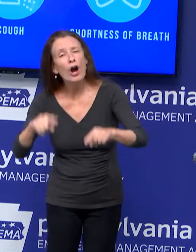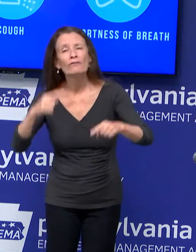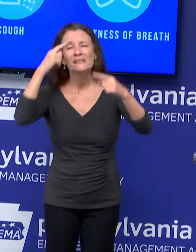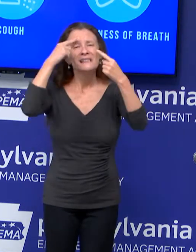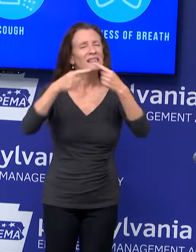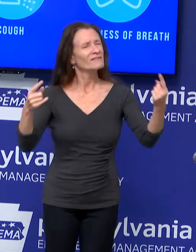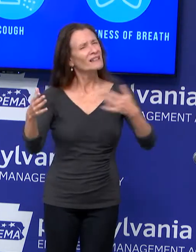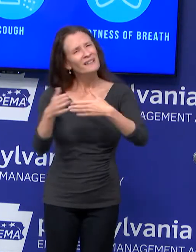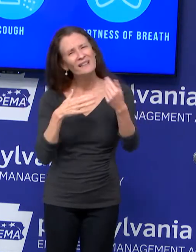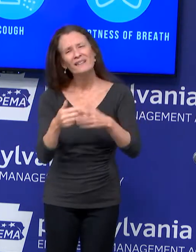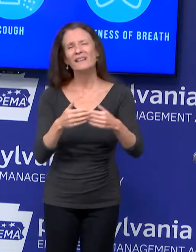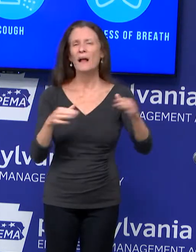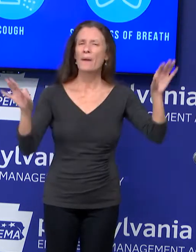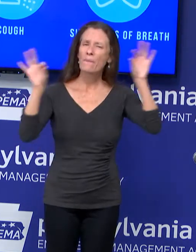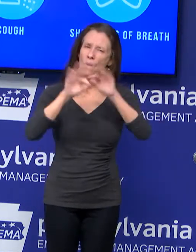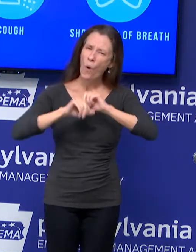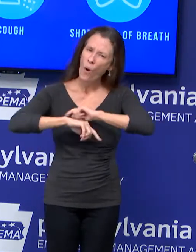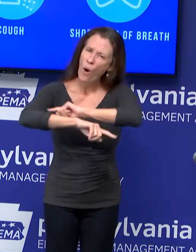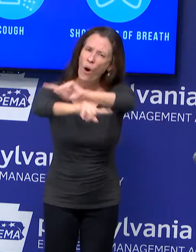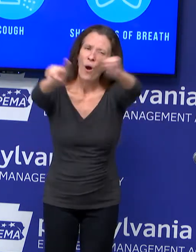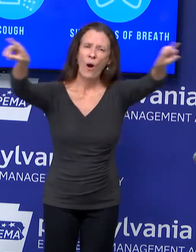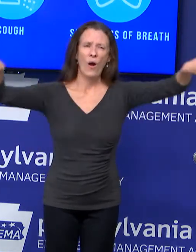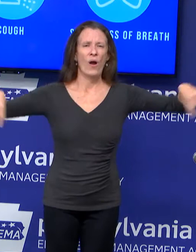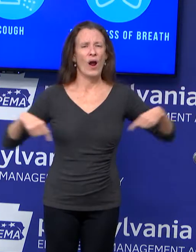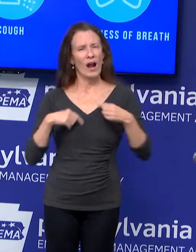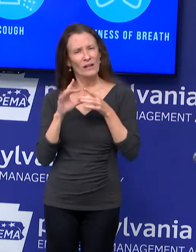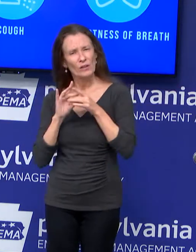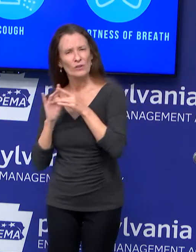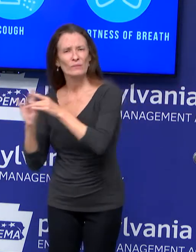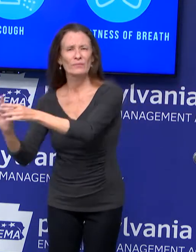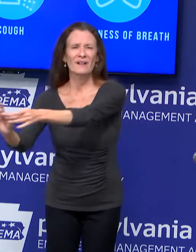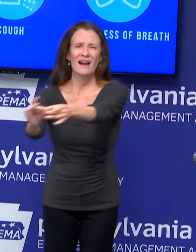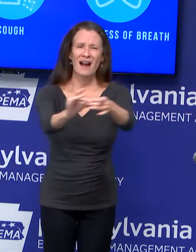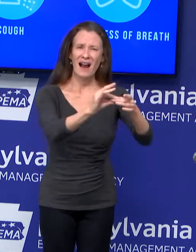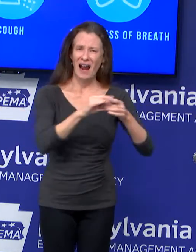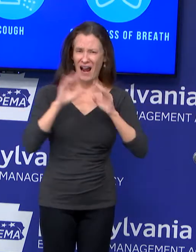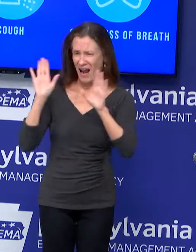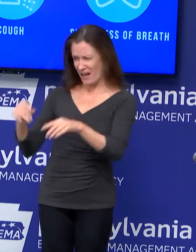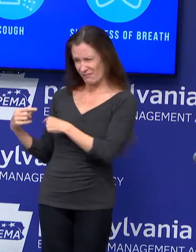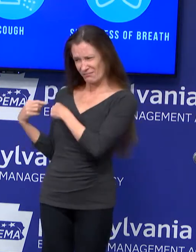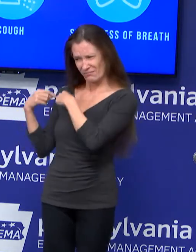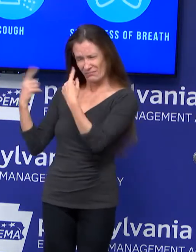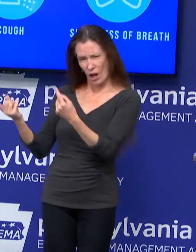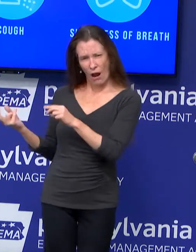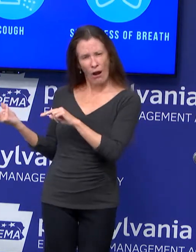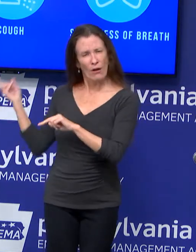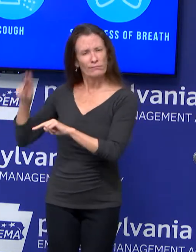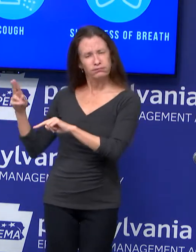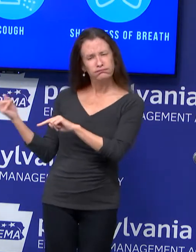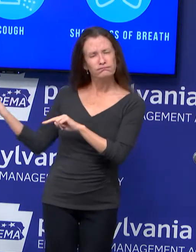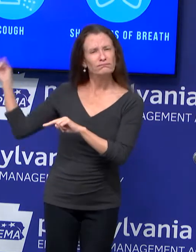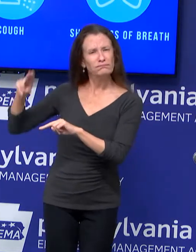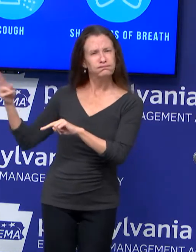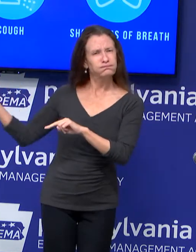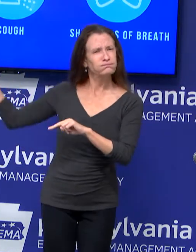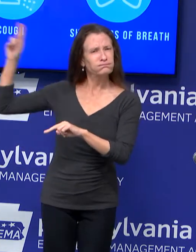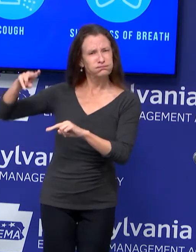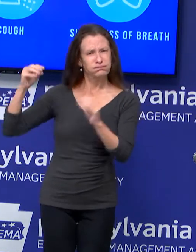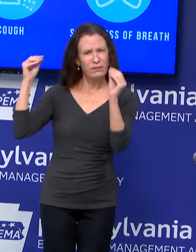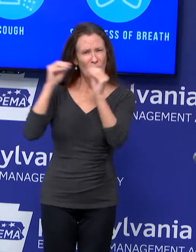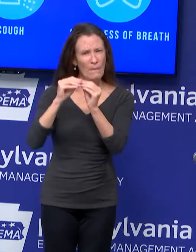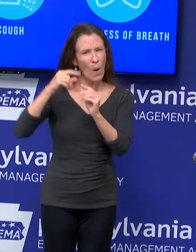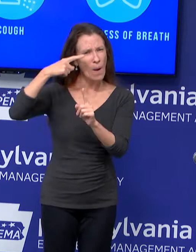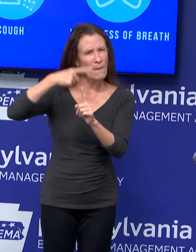Another concerning trend that we have been observing is an increase in the percent positivity, both statewide and in